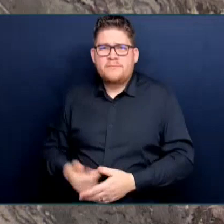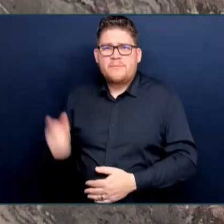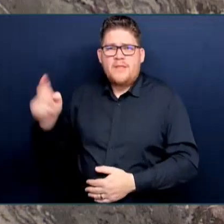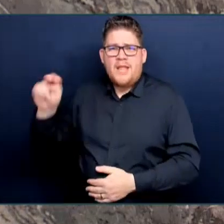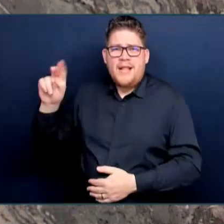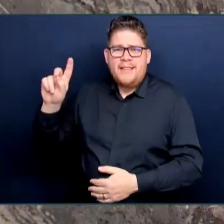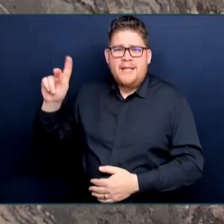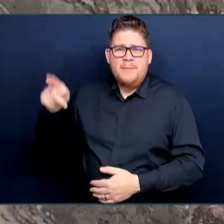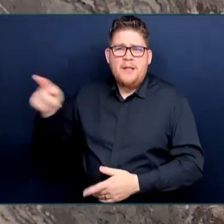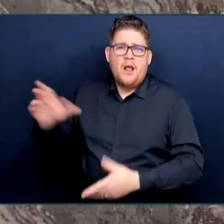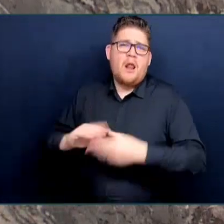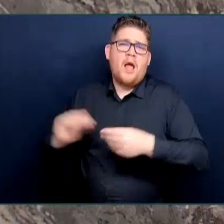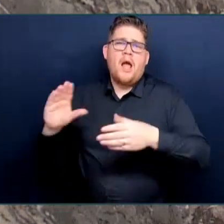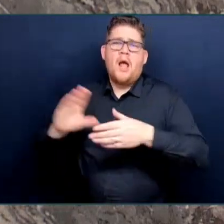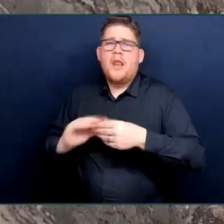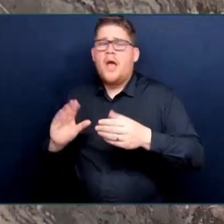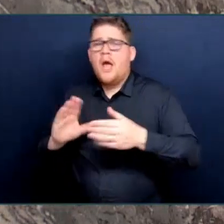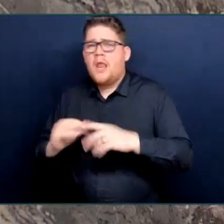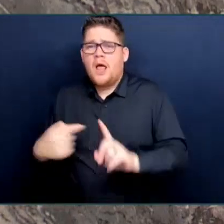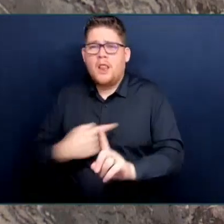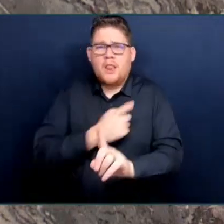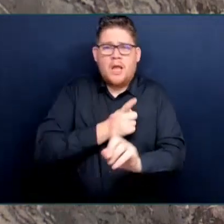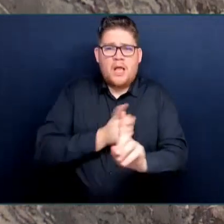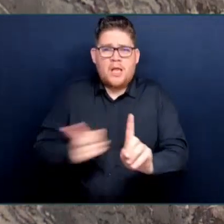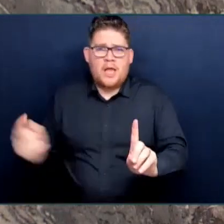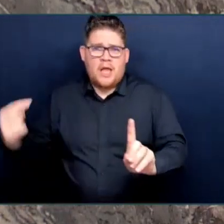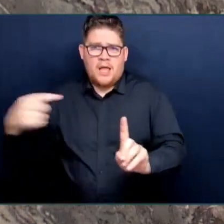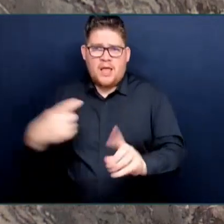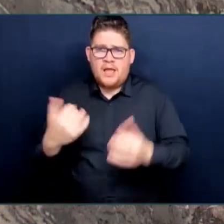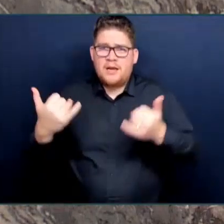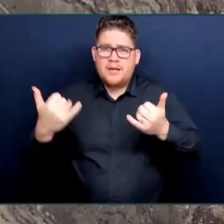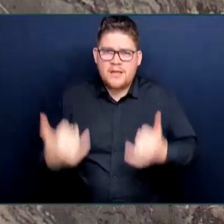Columbians have any trust in tomorrow's budget numbers?